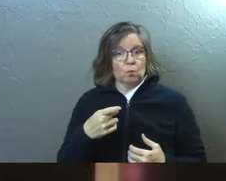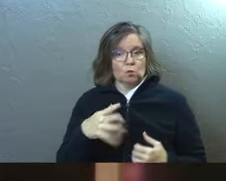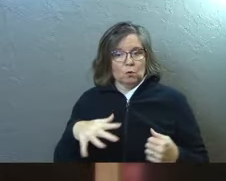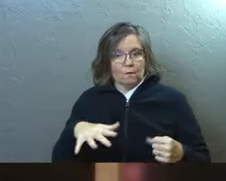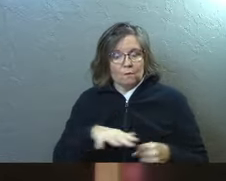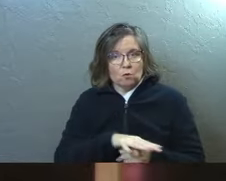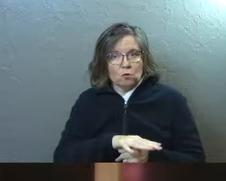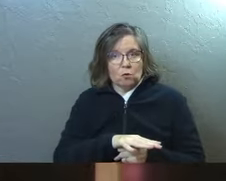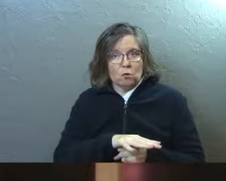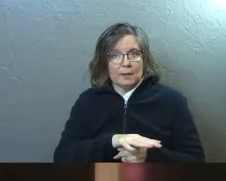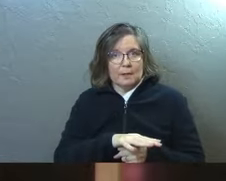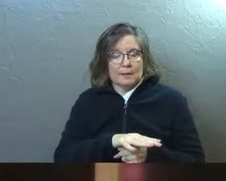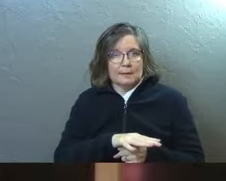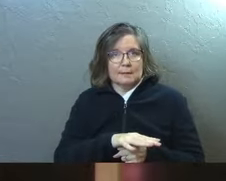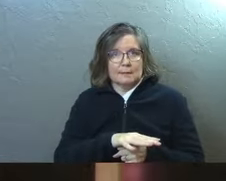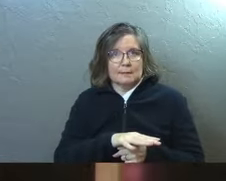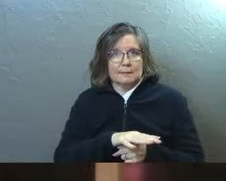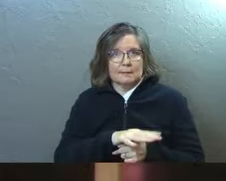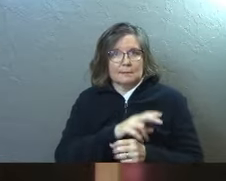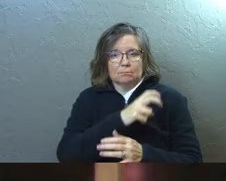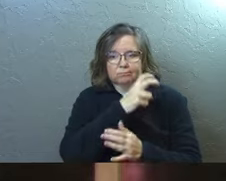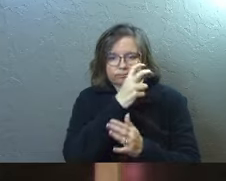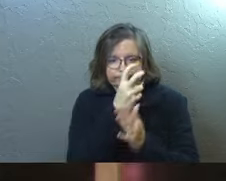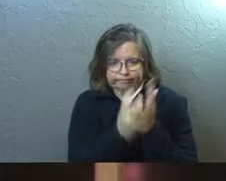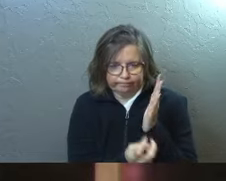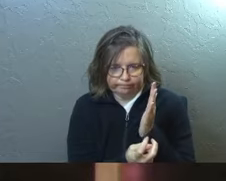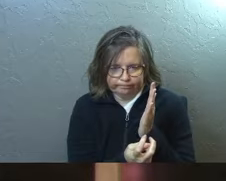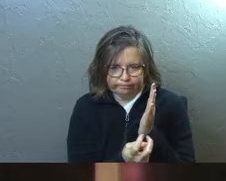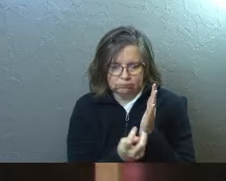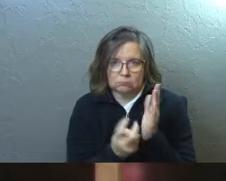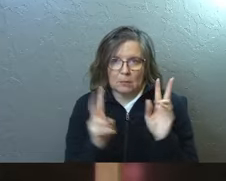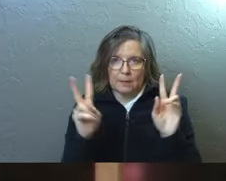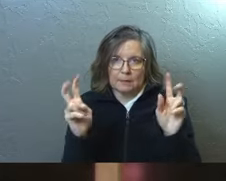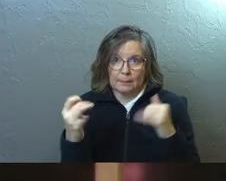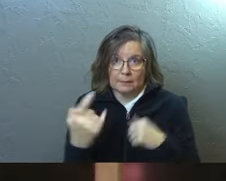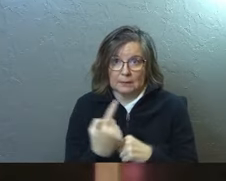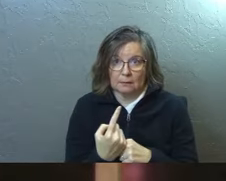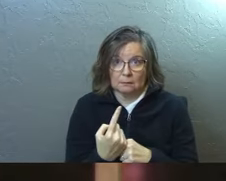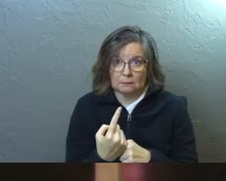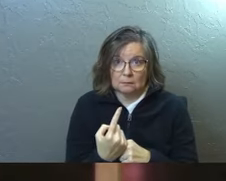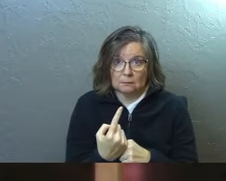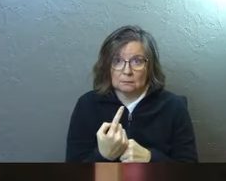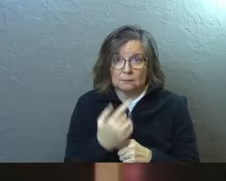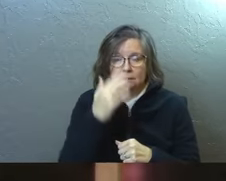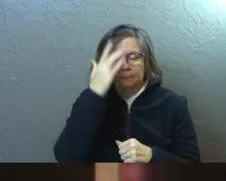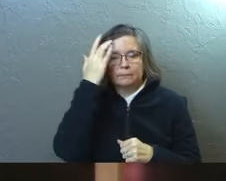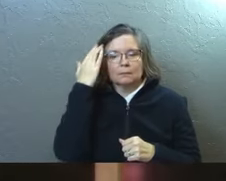fully go there, uh, on what we've got to talk about today. Um,